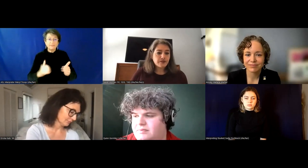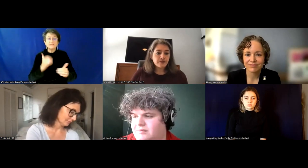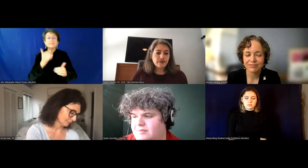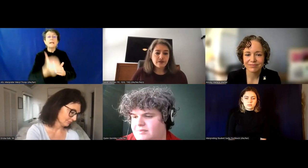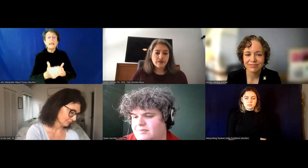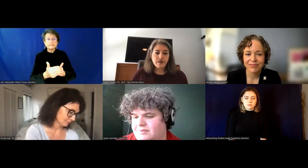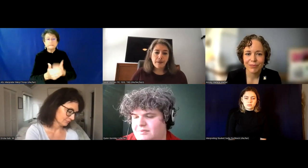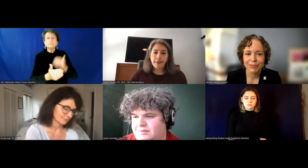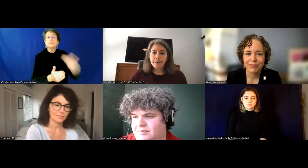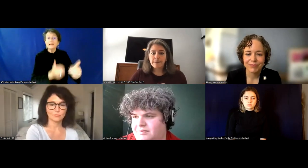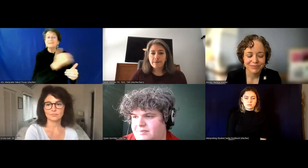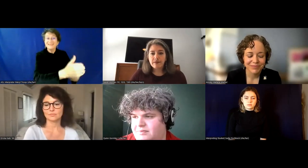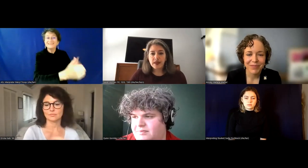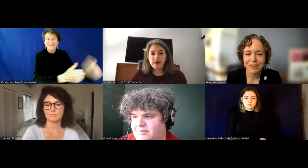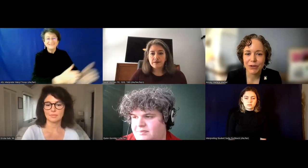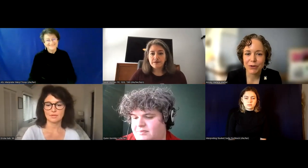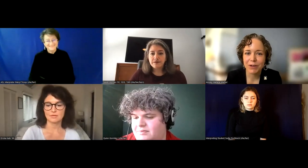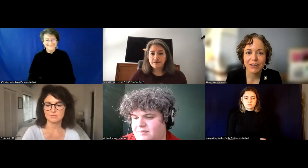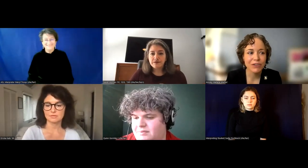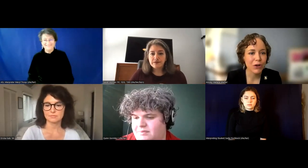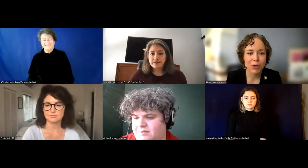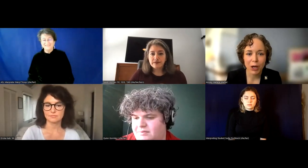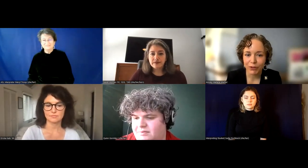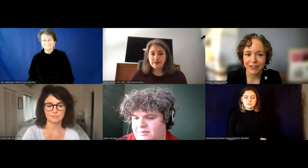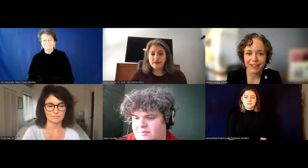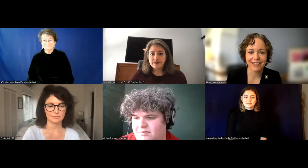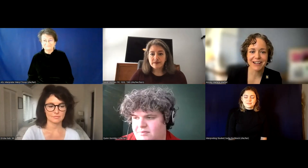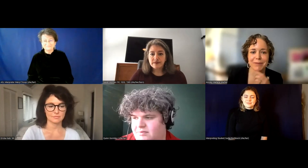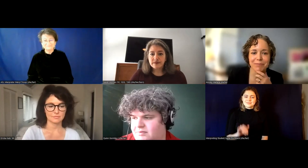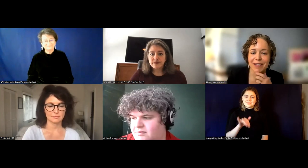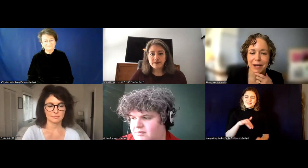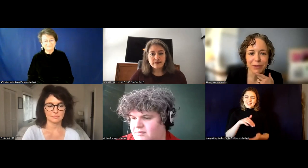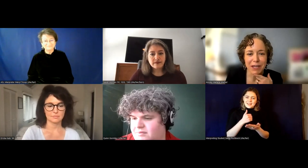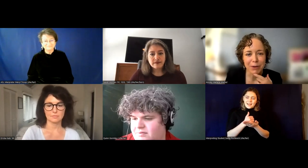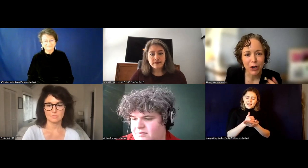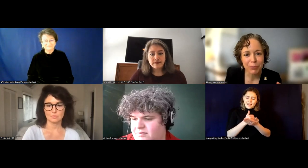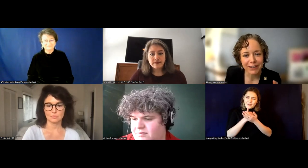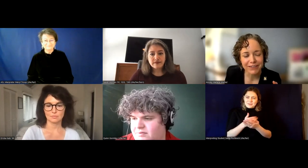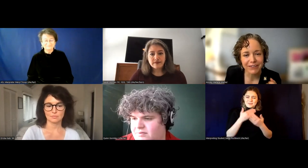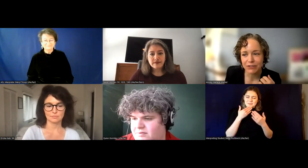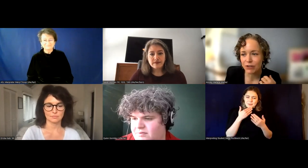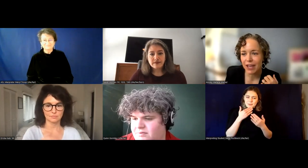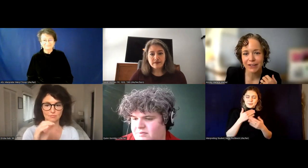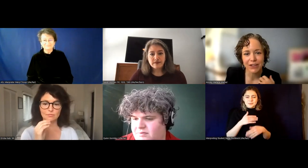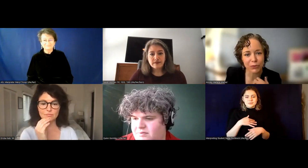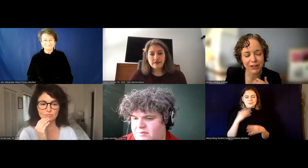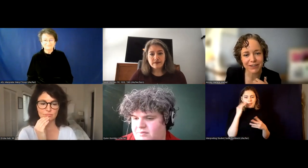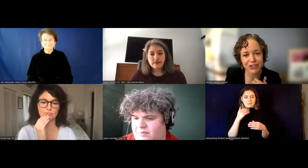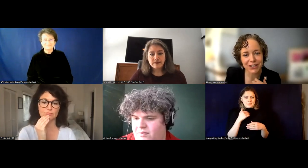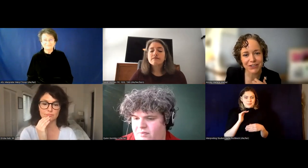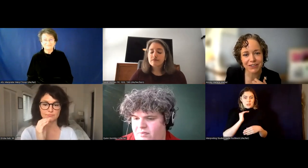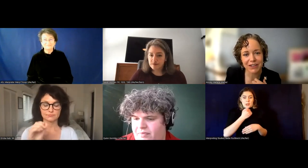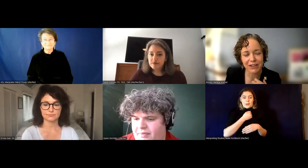that's so, so helpful. And, um, and I'm thinking about our practices as a, as an